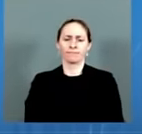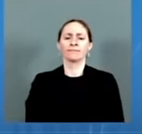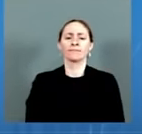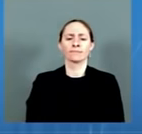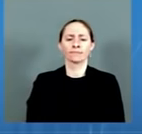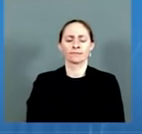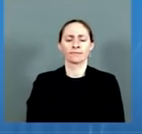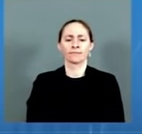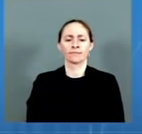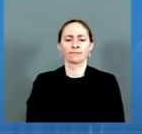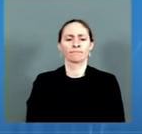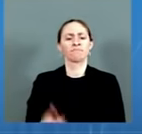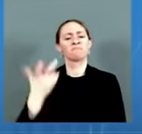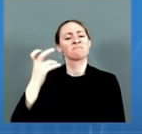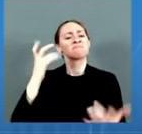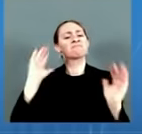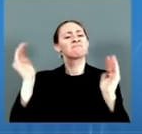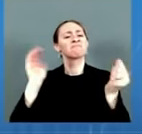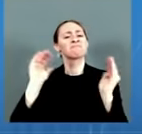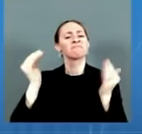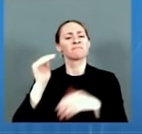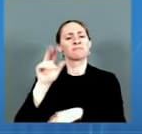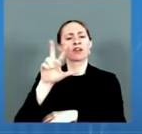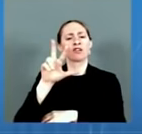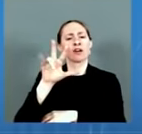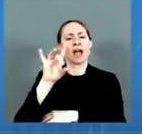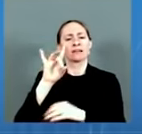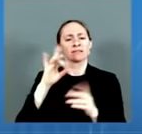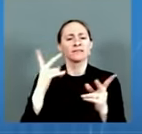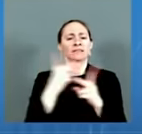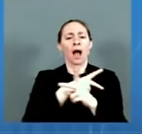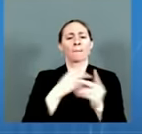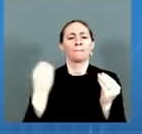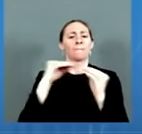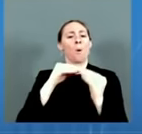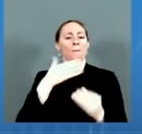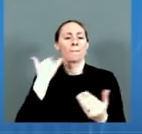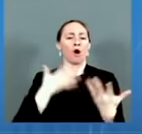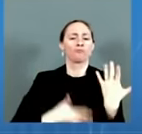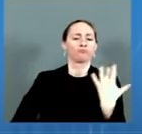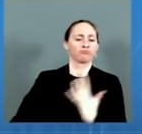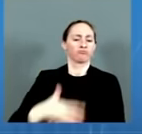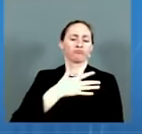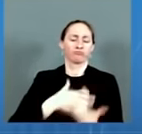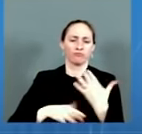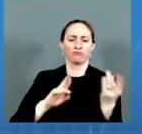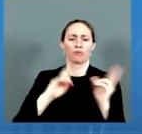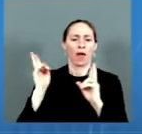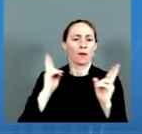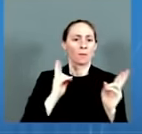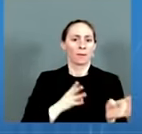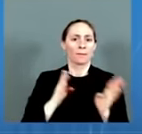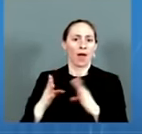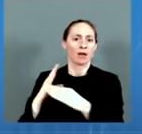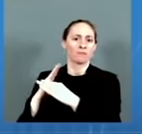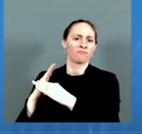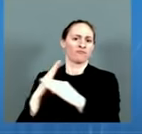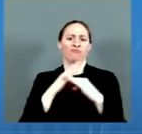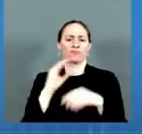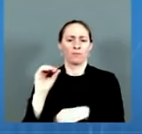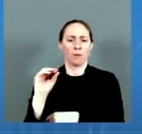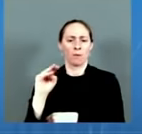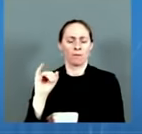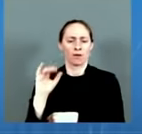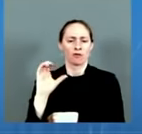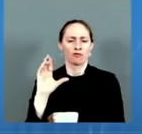which is the first in a series of data that will be coming out over the next few days and be published in a preprint server